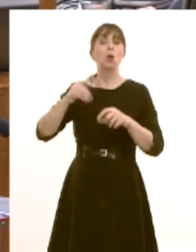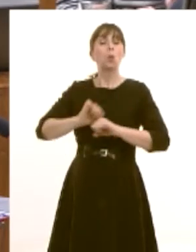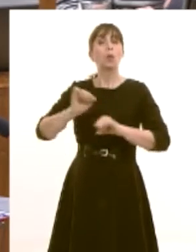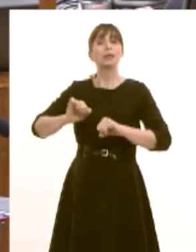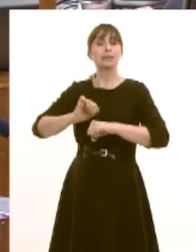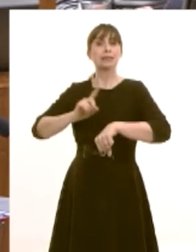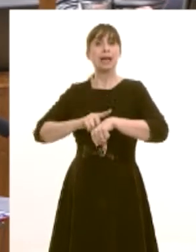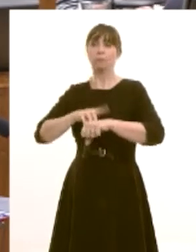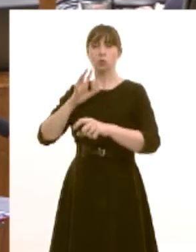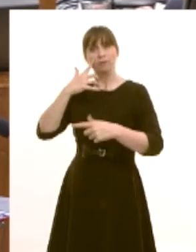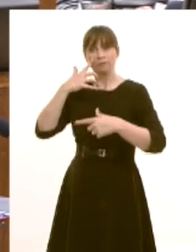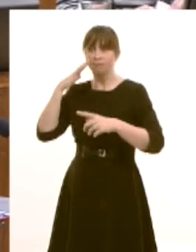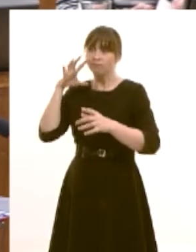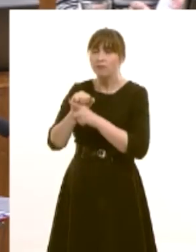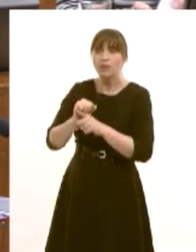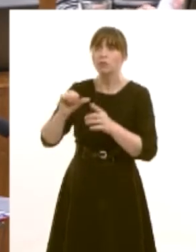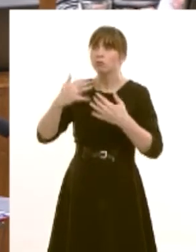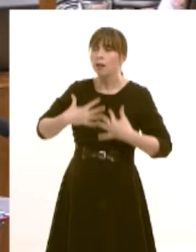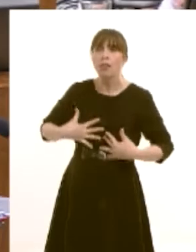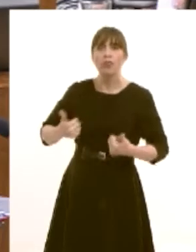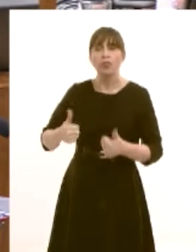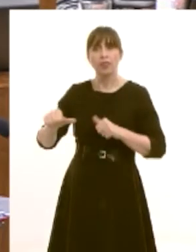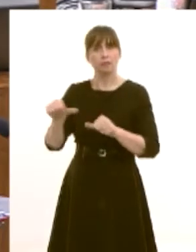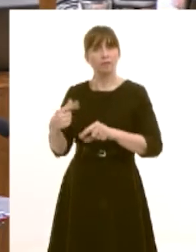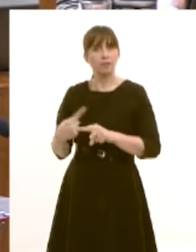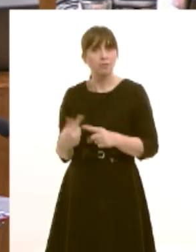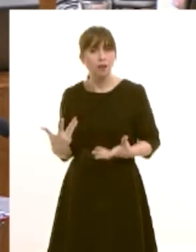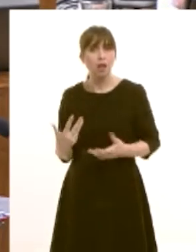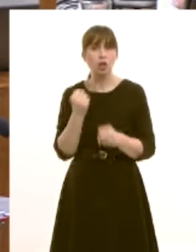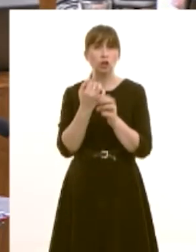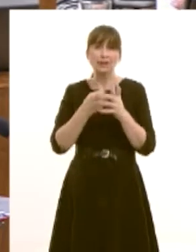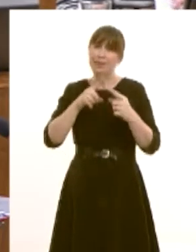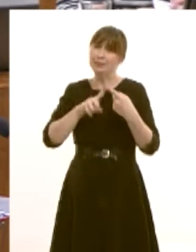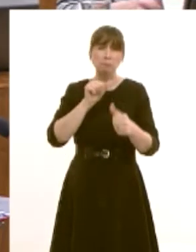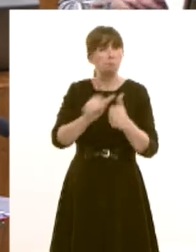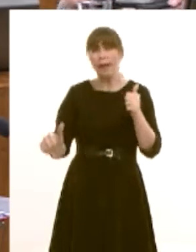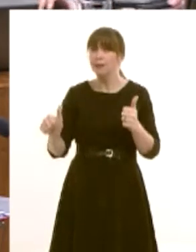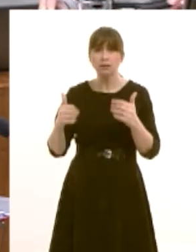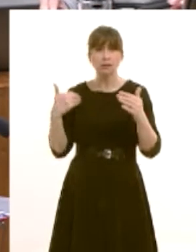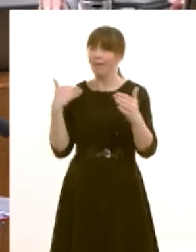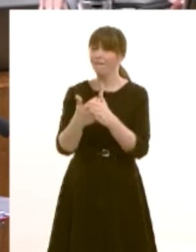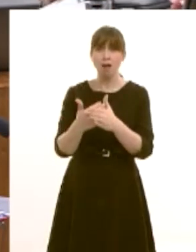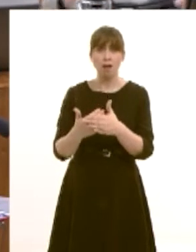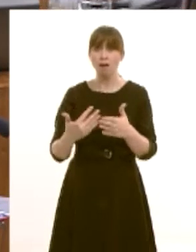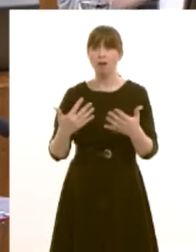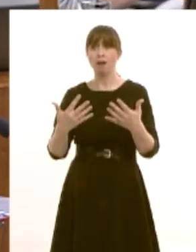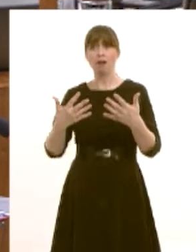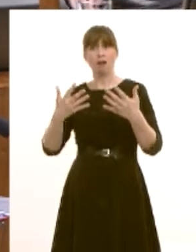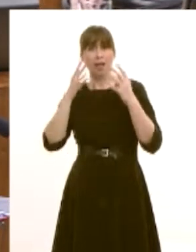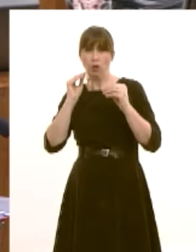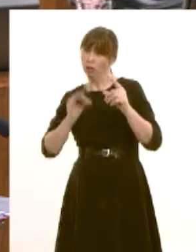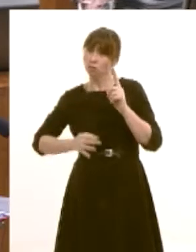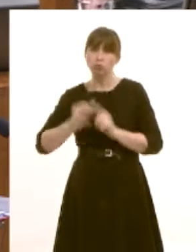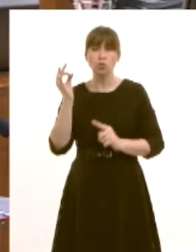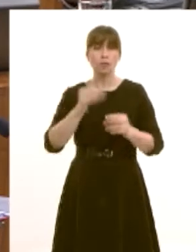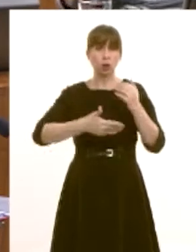test waiting is coming down in health we see our best gcse results ever excellent results at a level foundation phase doing well new